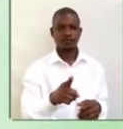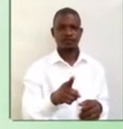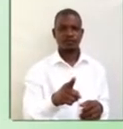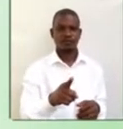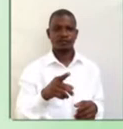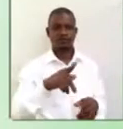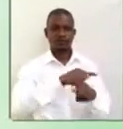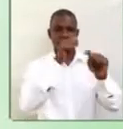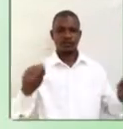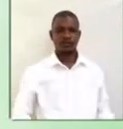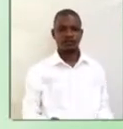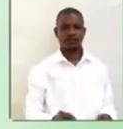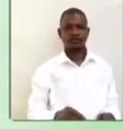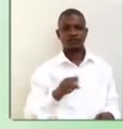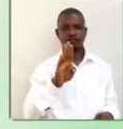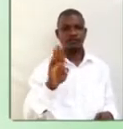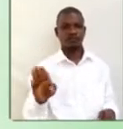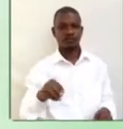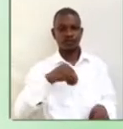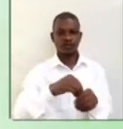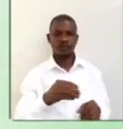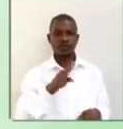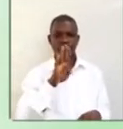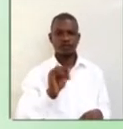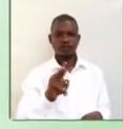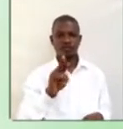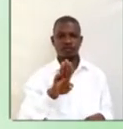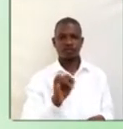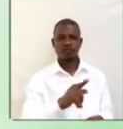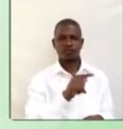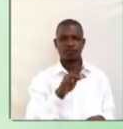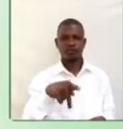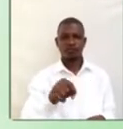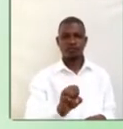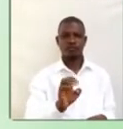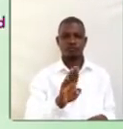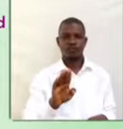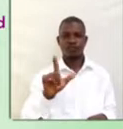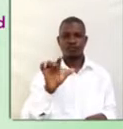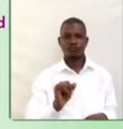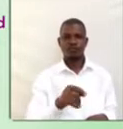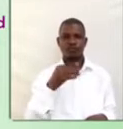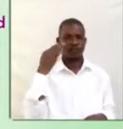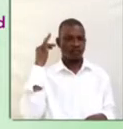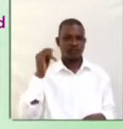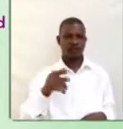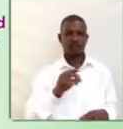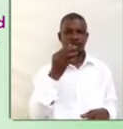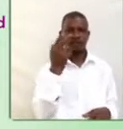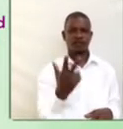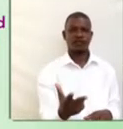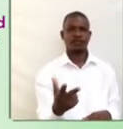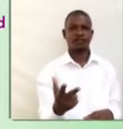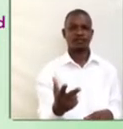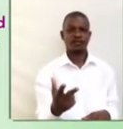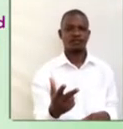Table. B-B in bubble, pebble. Sound number three.